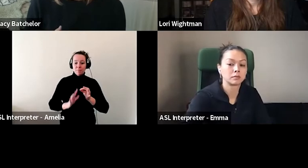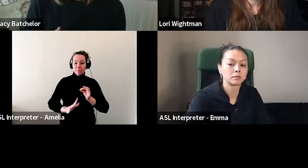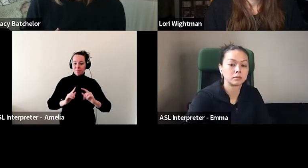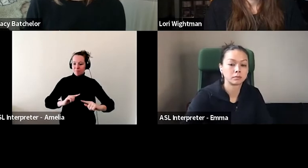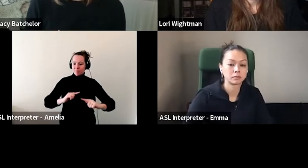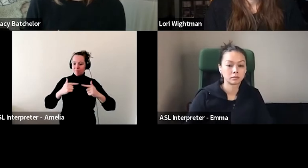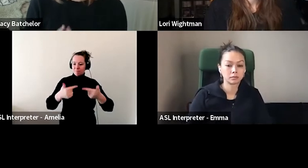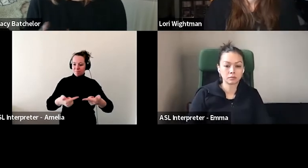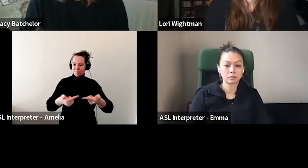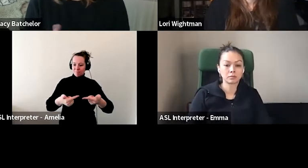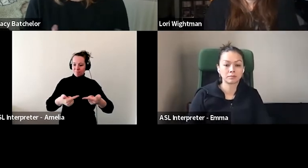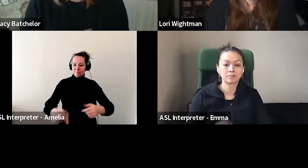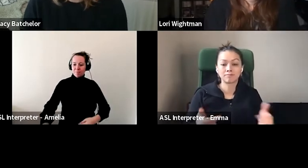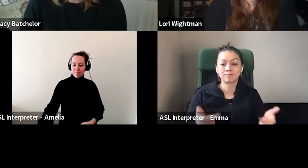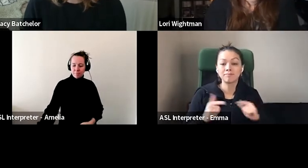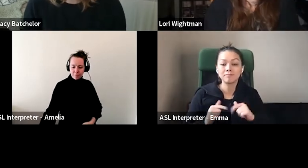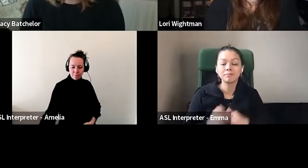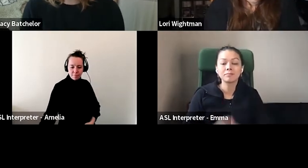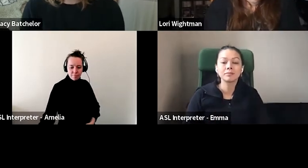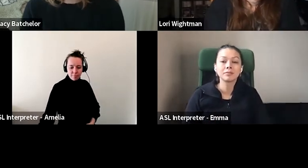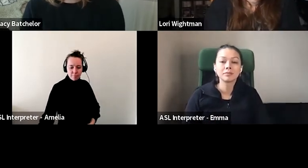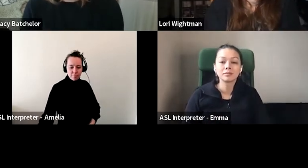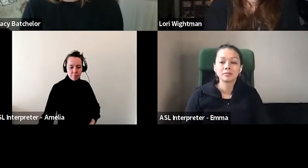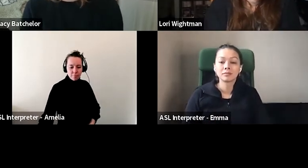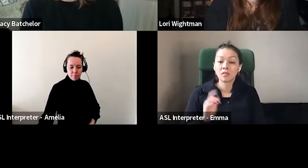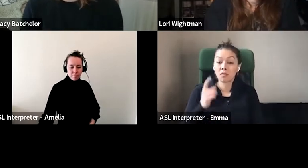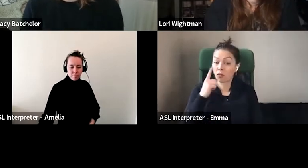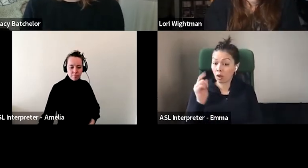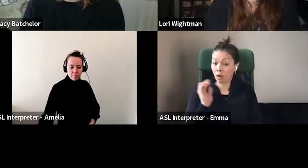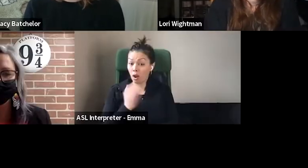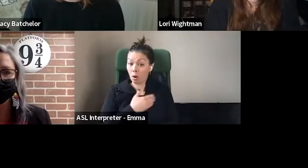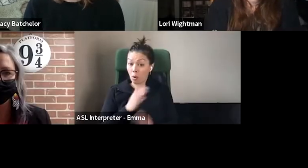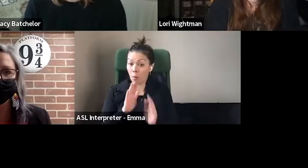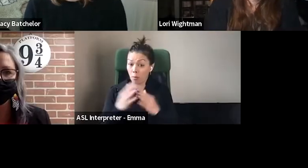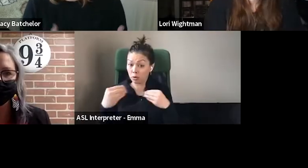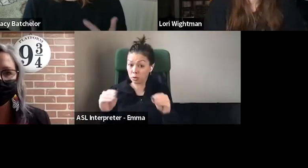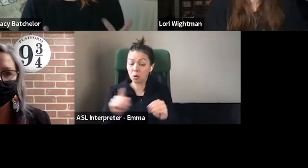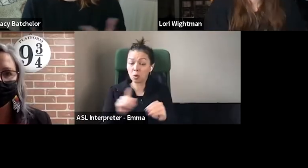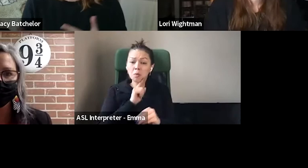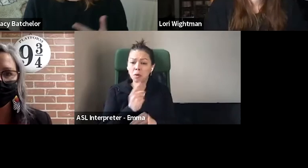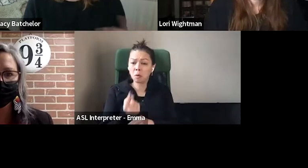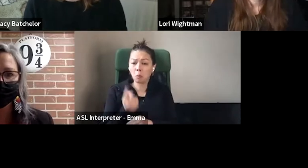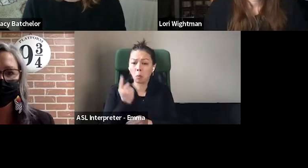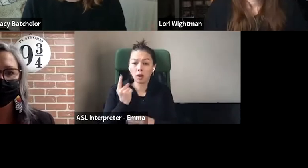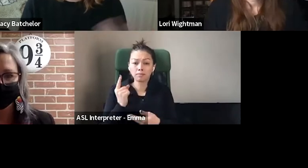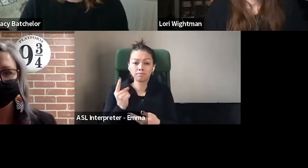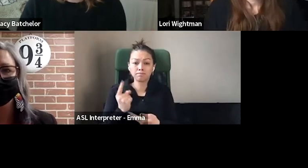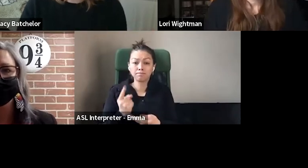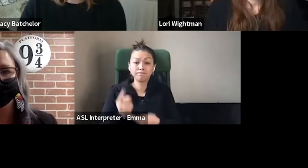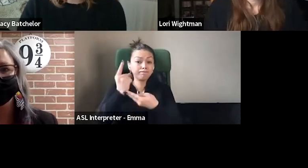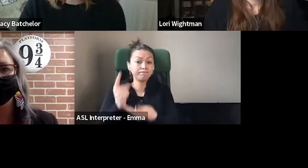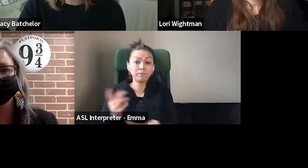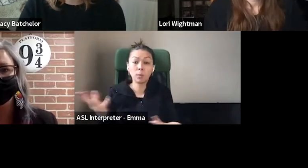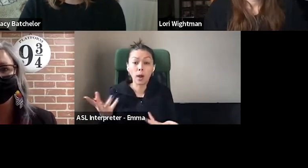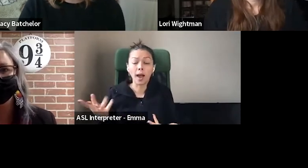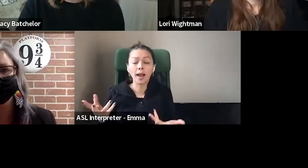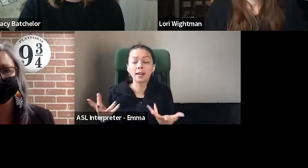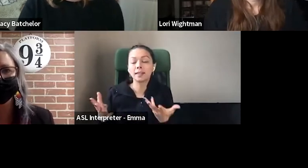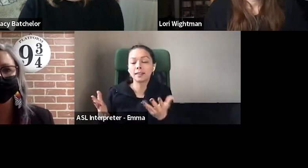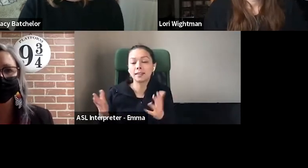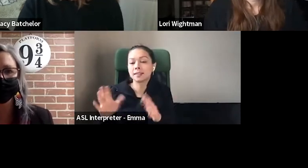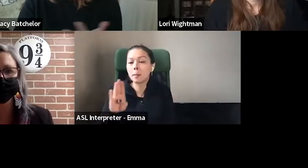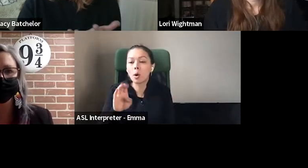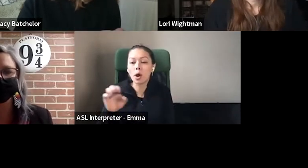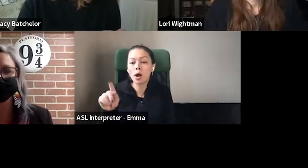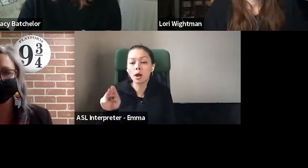um, I think the book mobile was probably our biggest advantage that way that set us apart, but that's, you know, COVID or not, you know, book mobile isn't